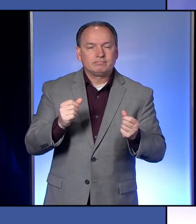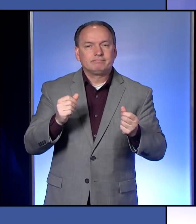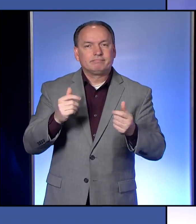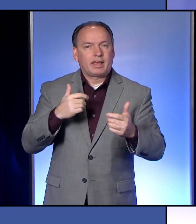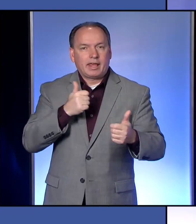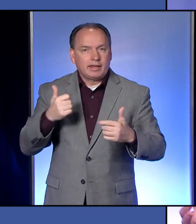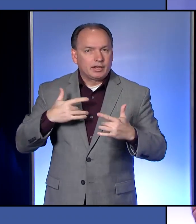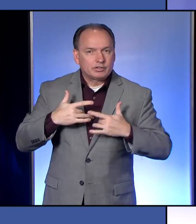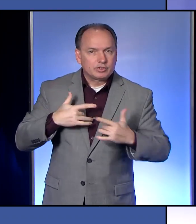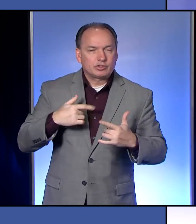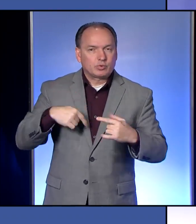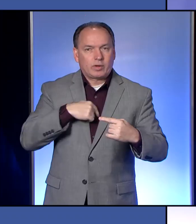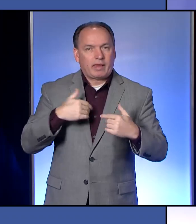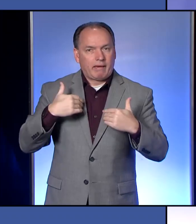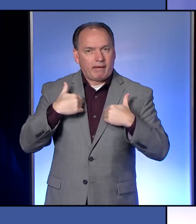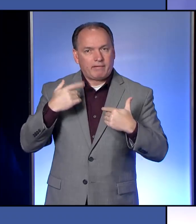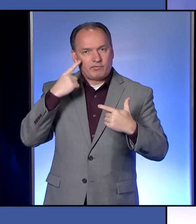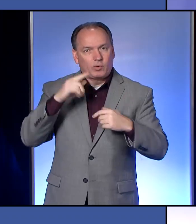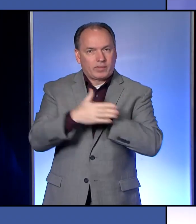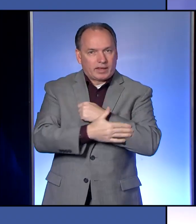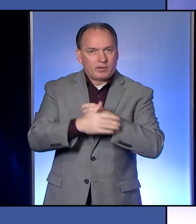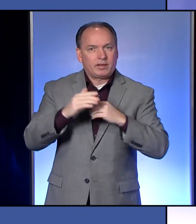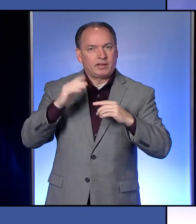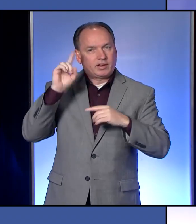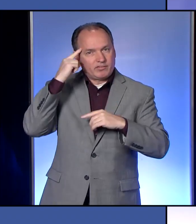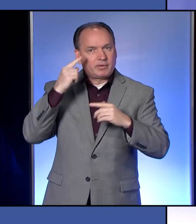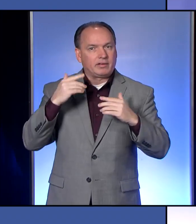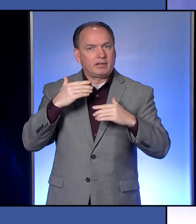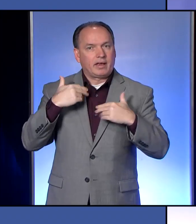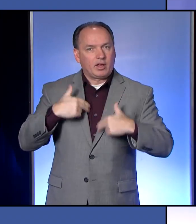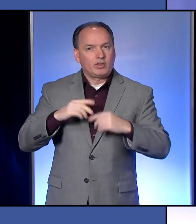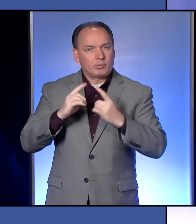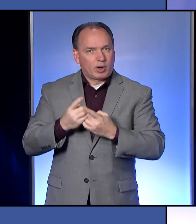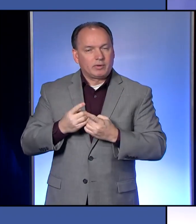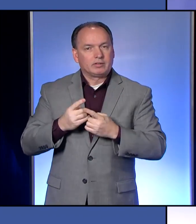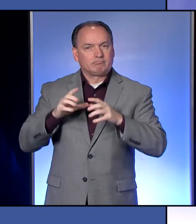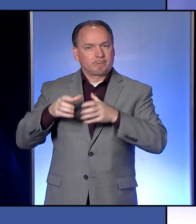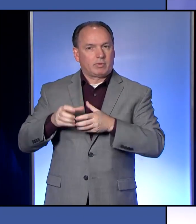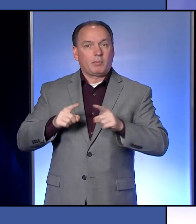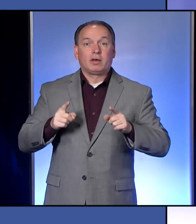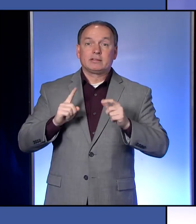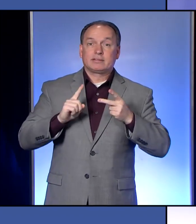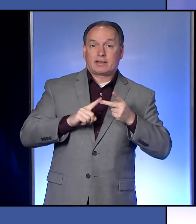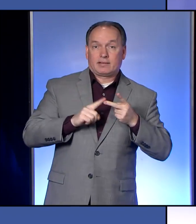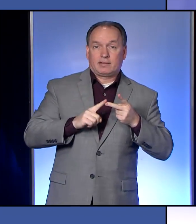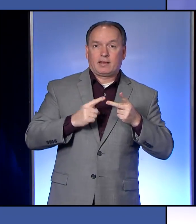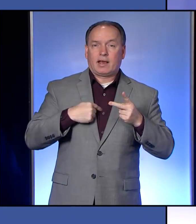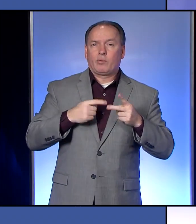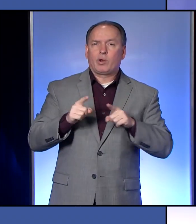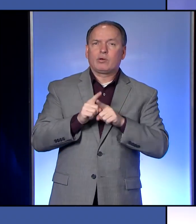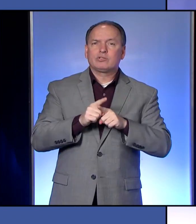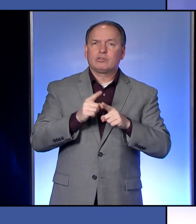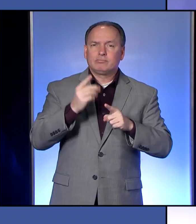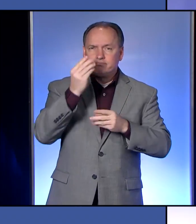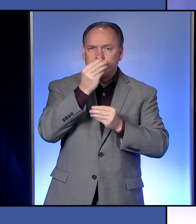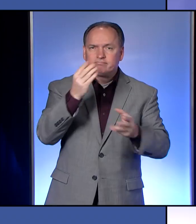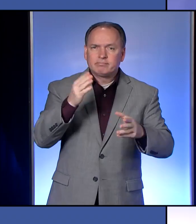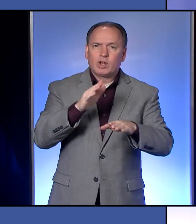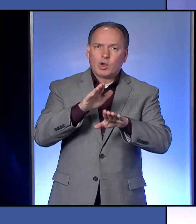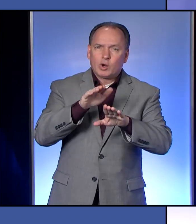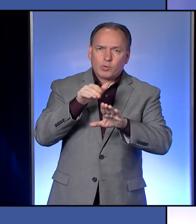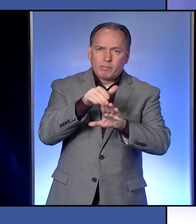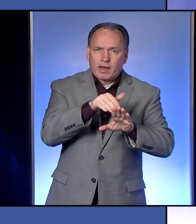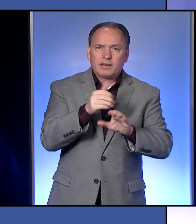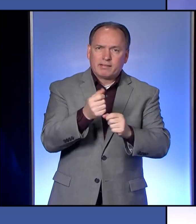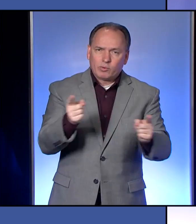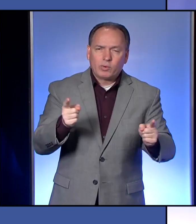as a county government health department entity. But secondly, I would also just remind